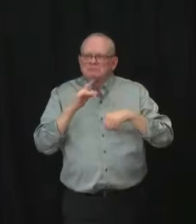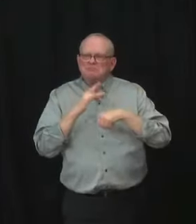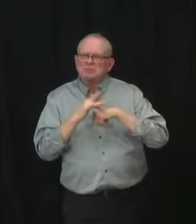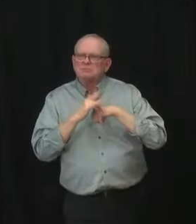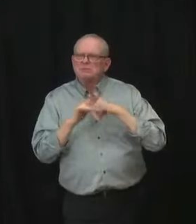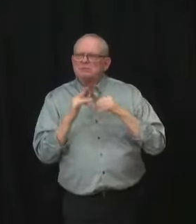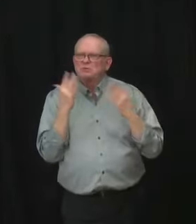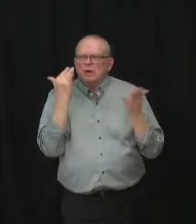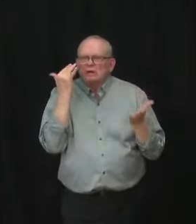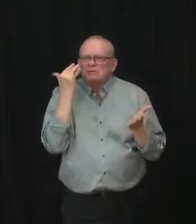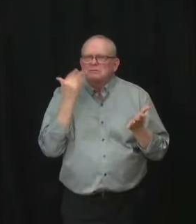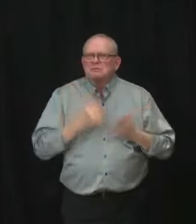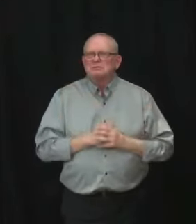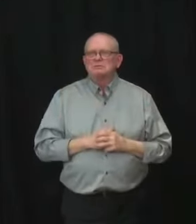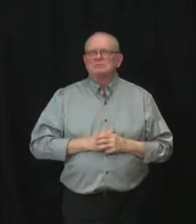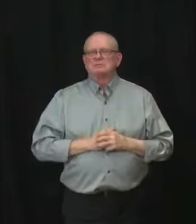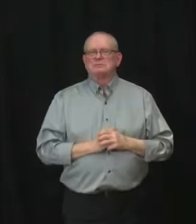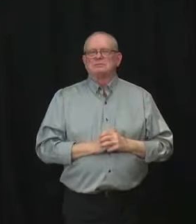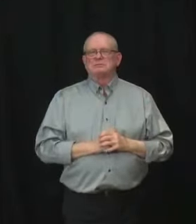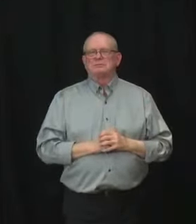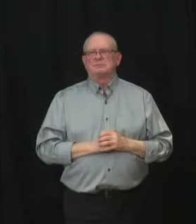pocket because they're so desperate for a test?